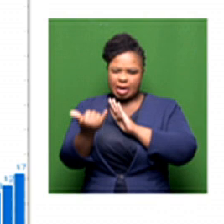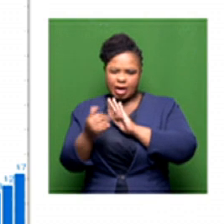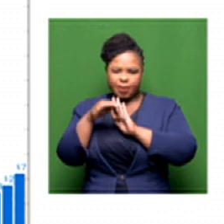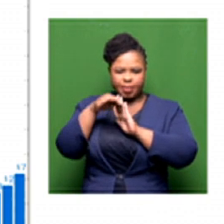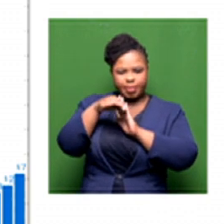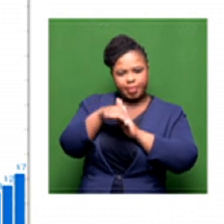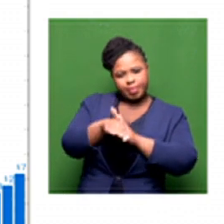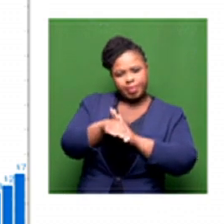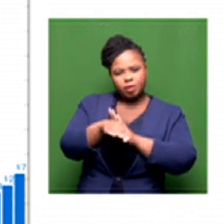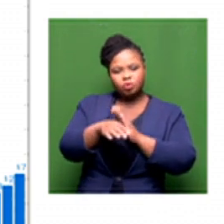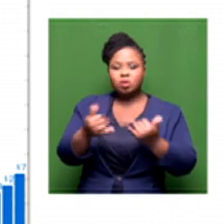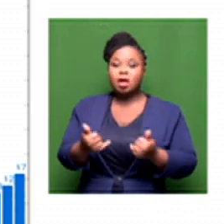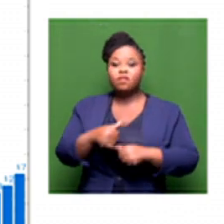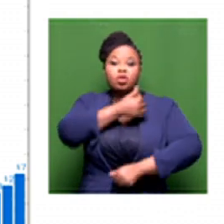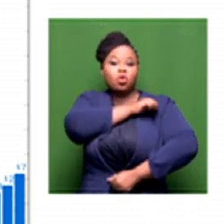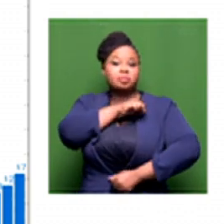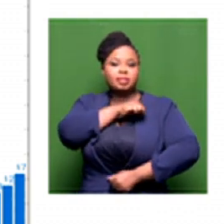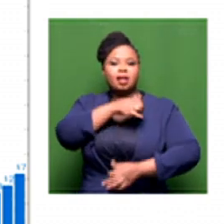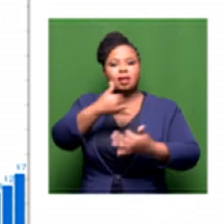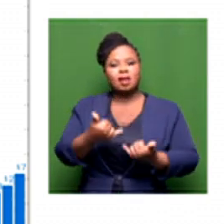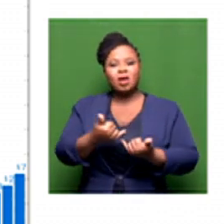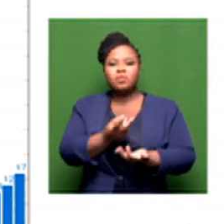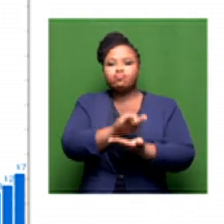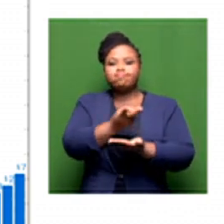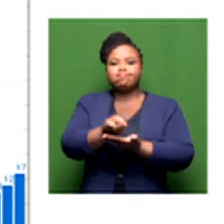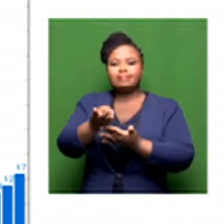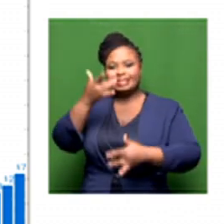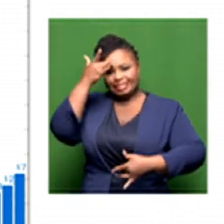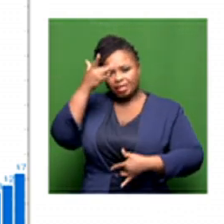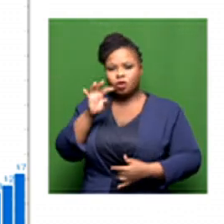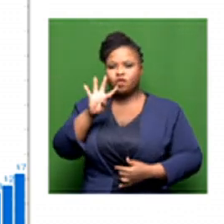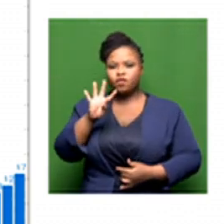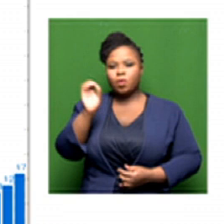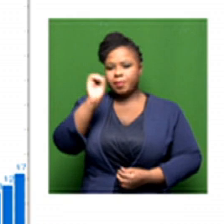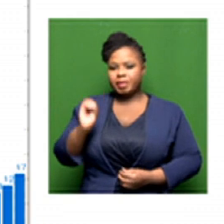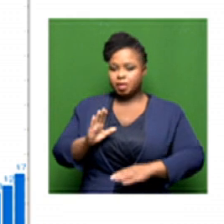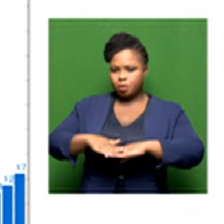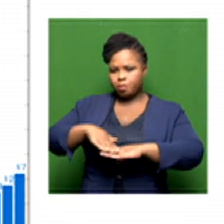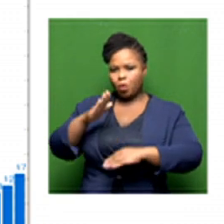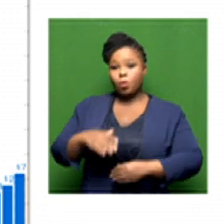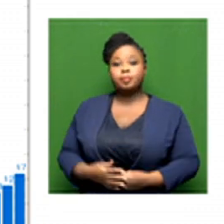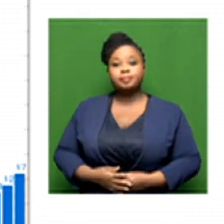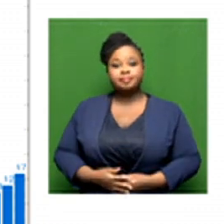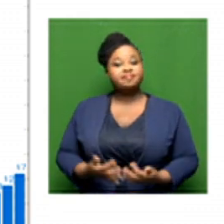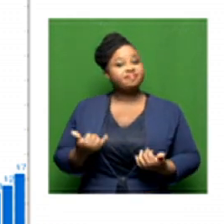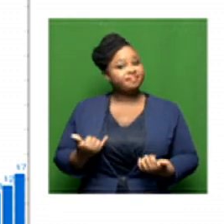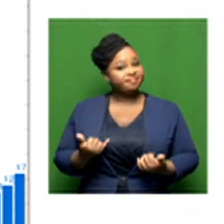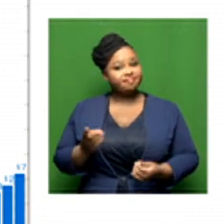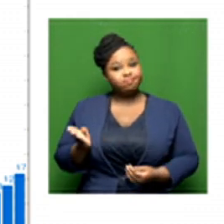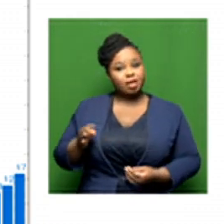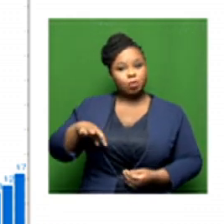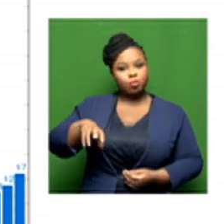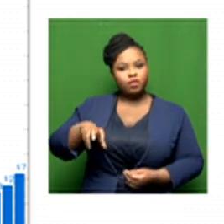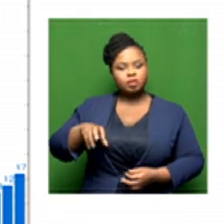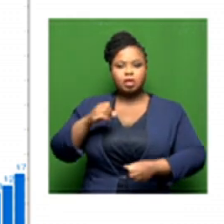new hospitalizations up by 4% in that province. Kauteng really continues to